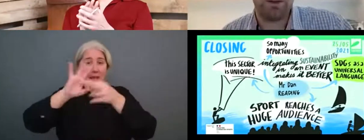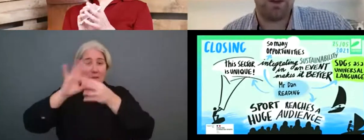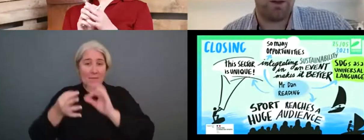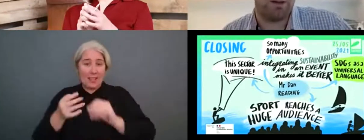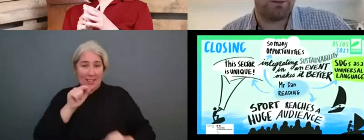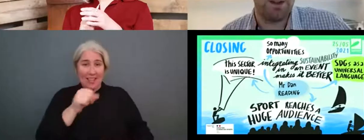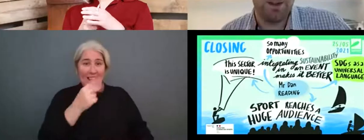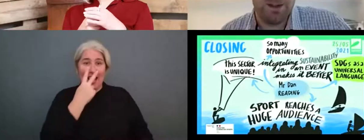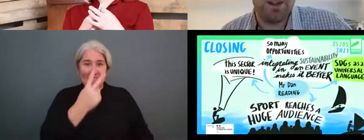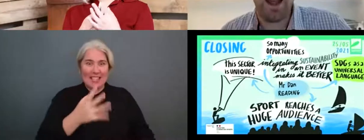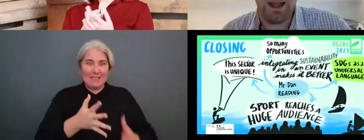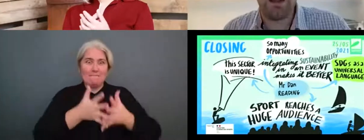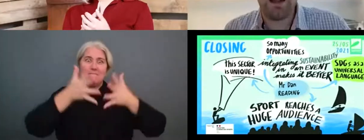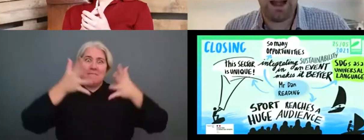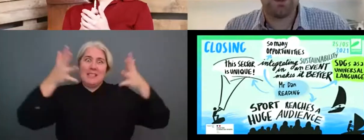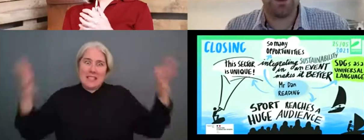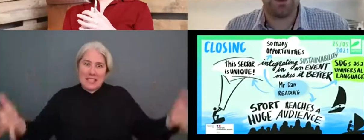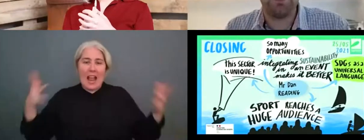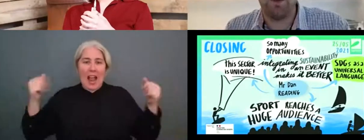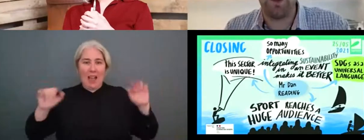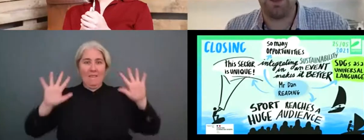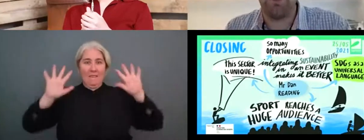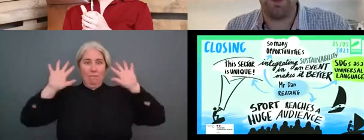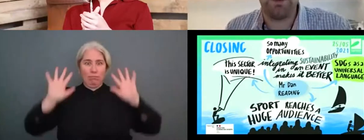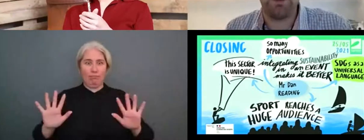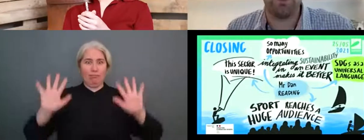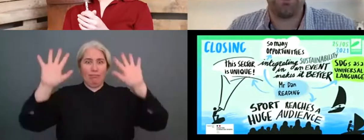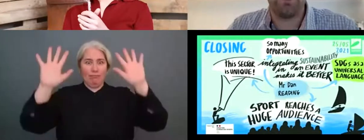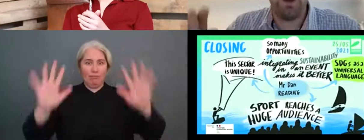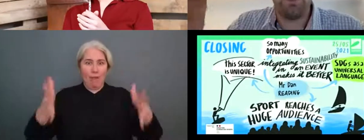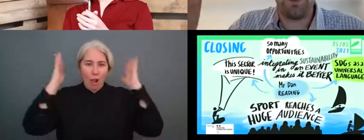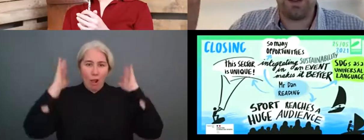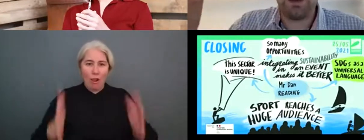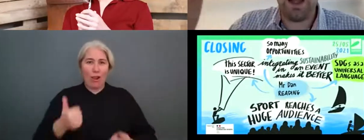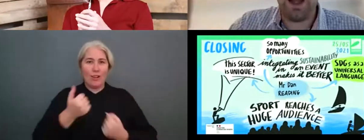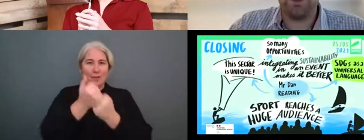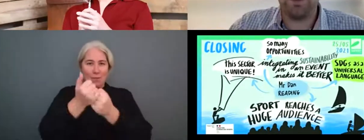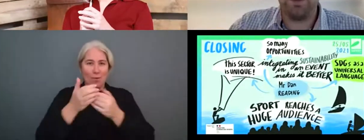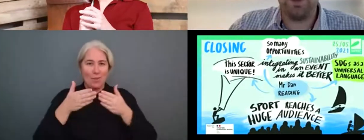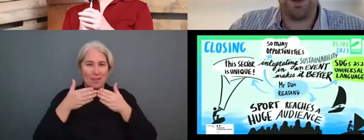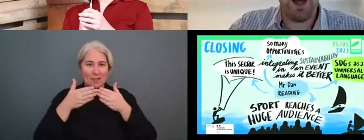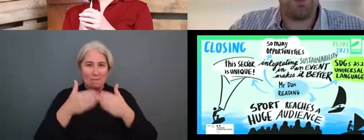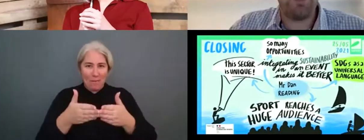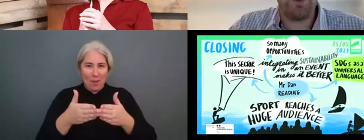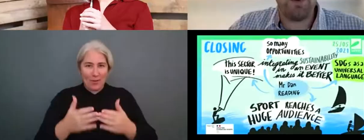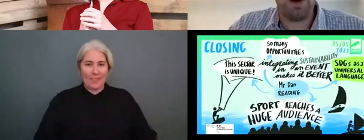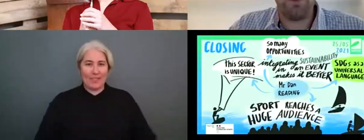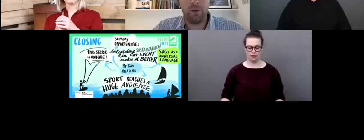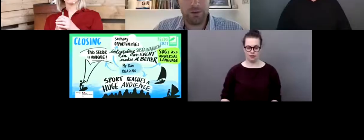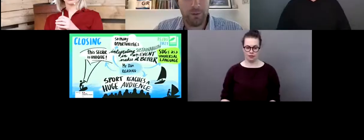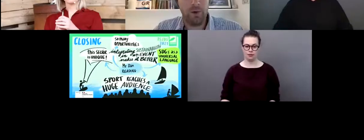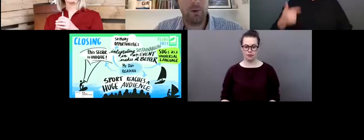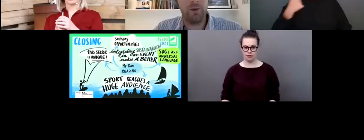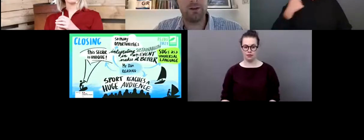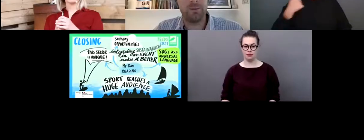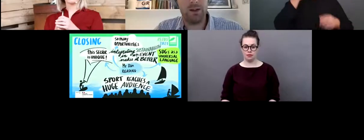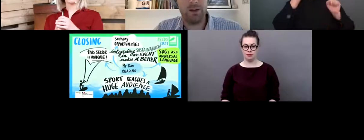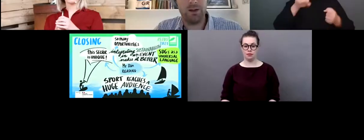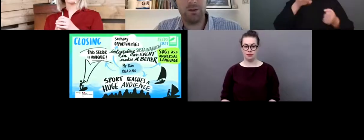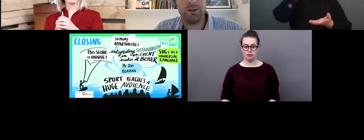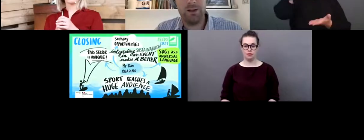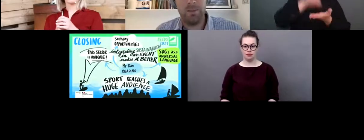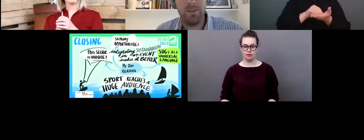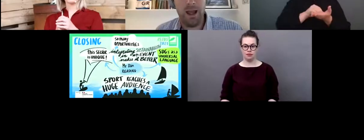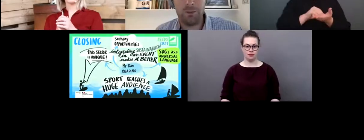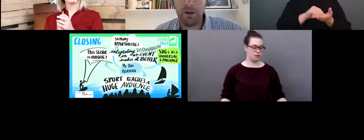windsurfing. Yeah. And, and actually from my time at London, 2012, we captured the carbon footprint of all the support boats being